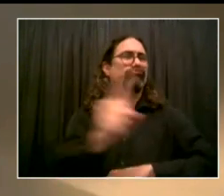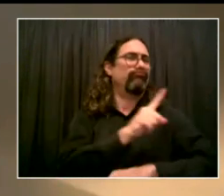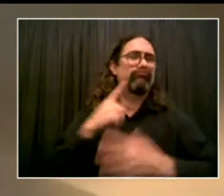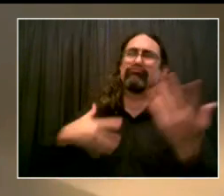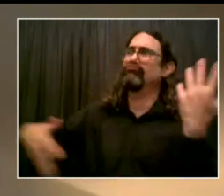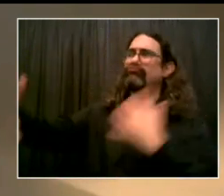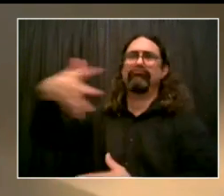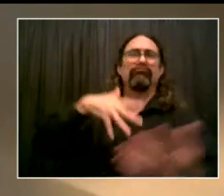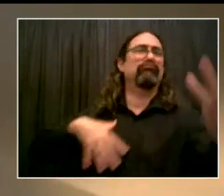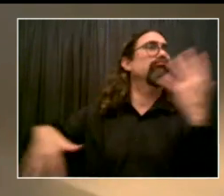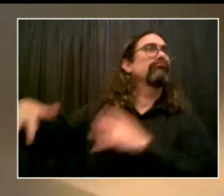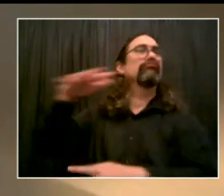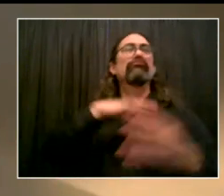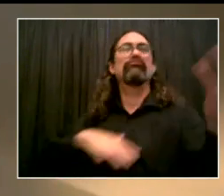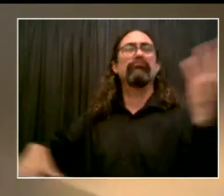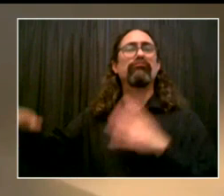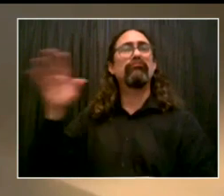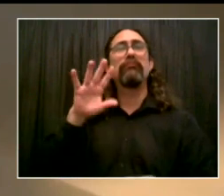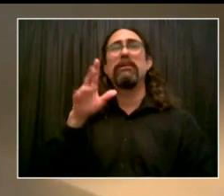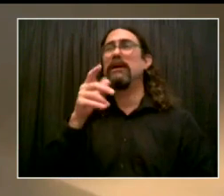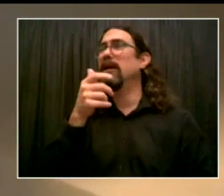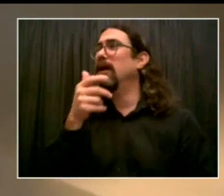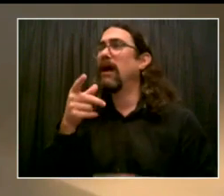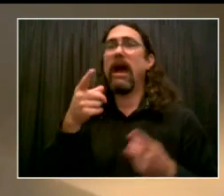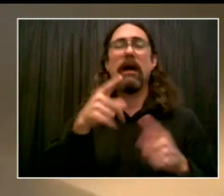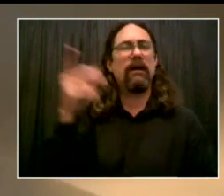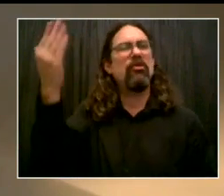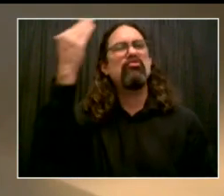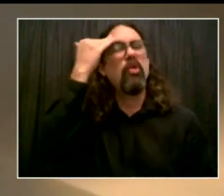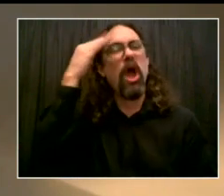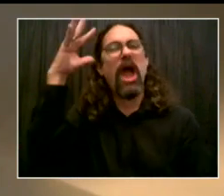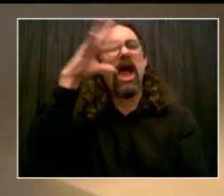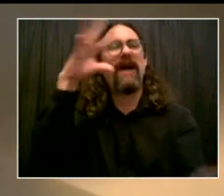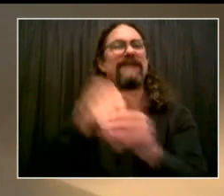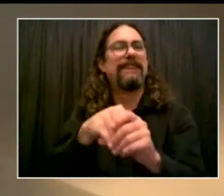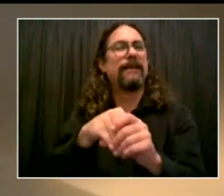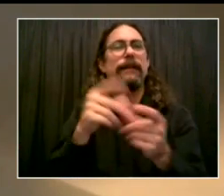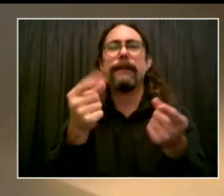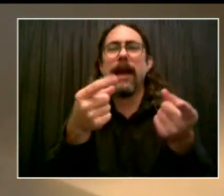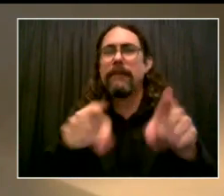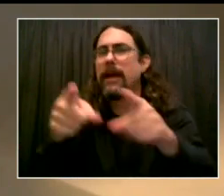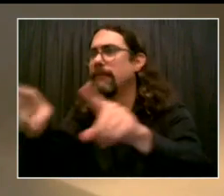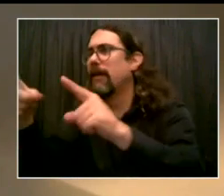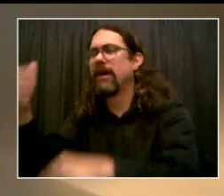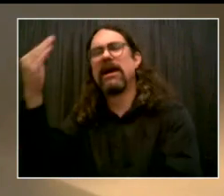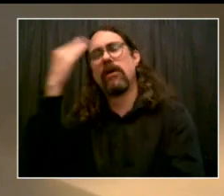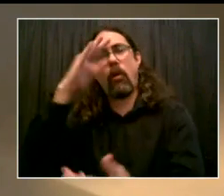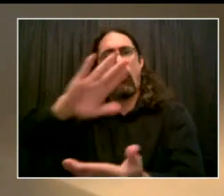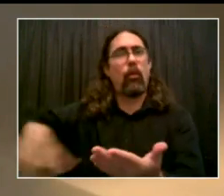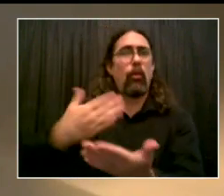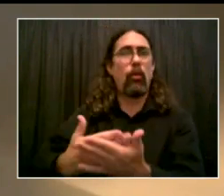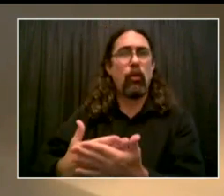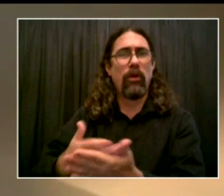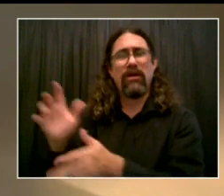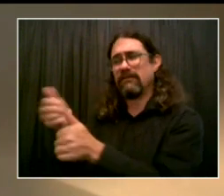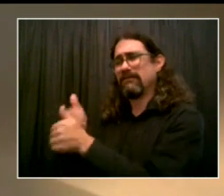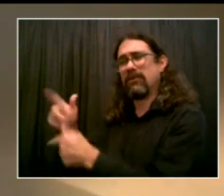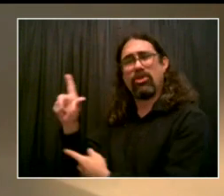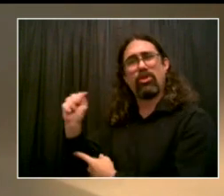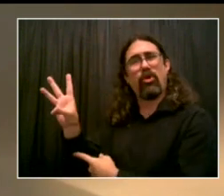servant. I know Bill would be proud of this, so proud of today,